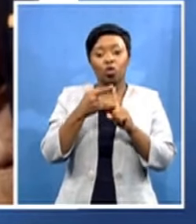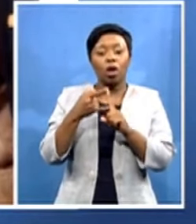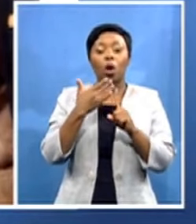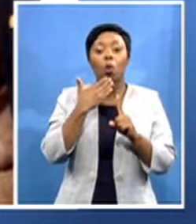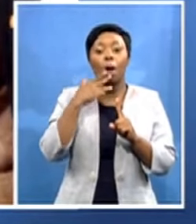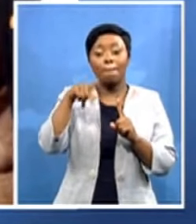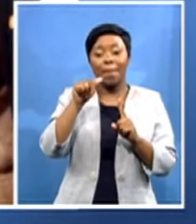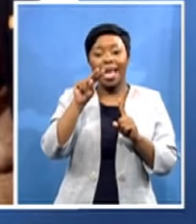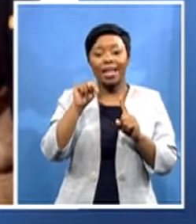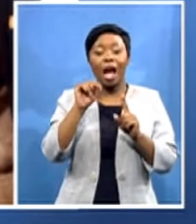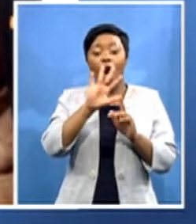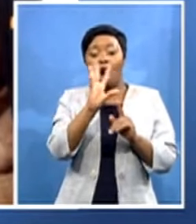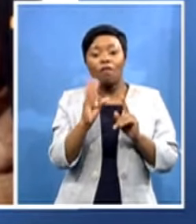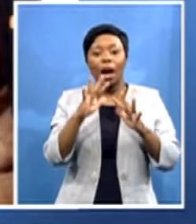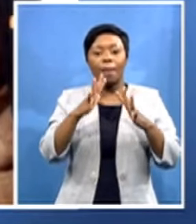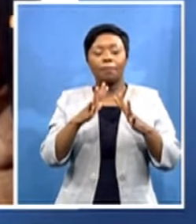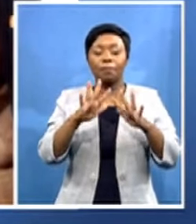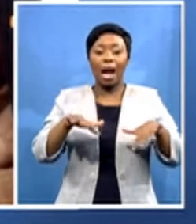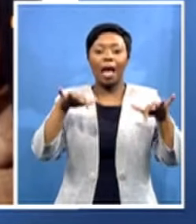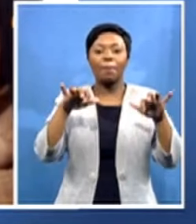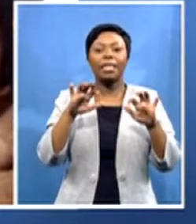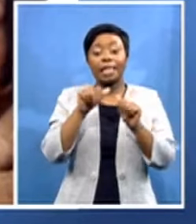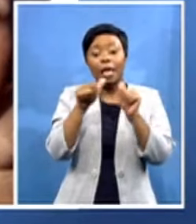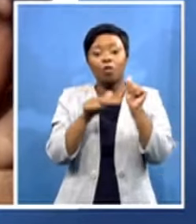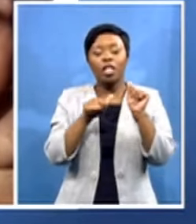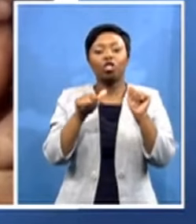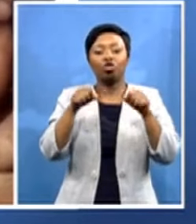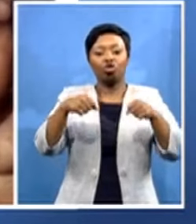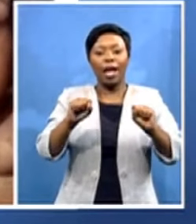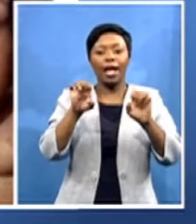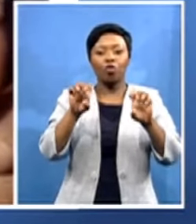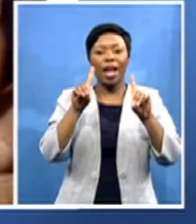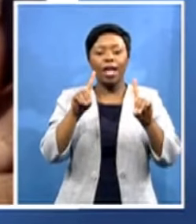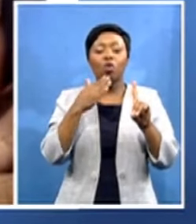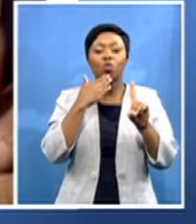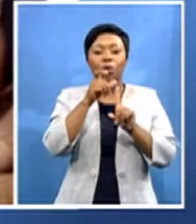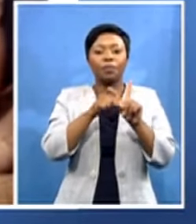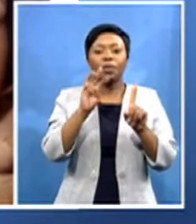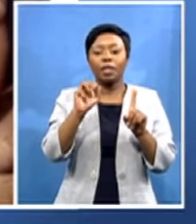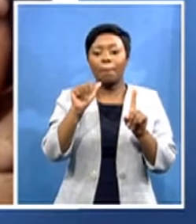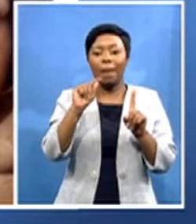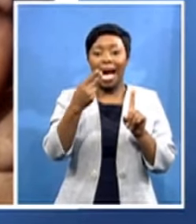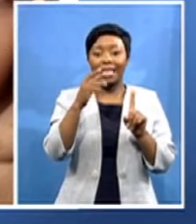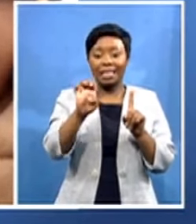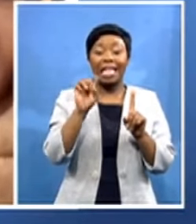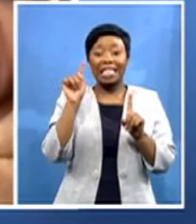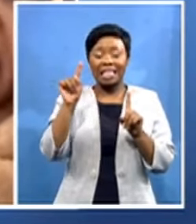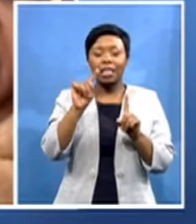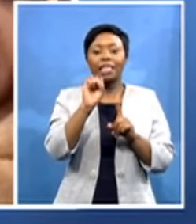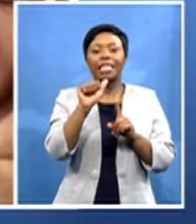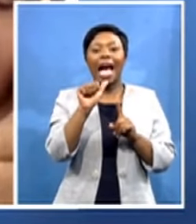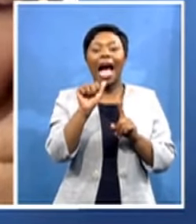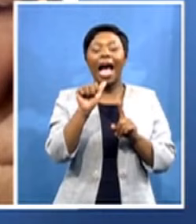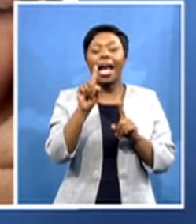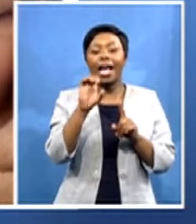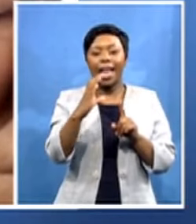education uh the education committee honorable stars mate she's also a sadik member and is in johannesburg a very good